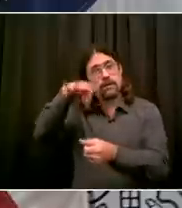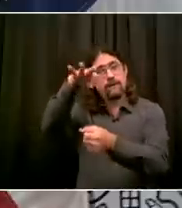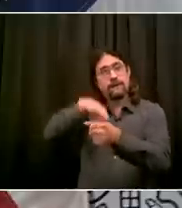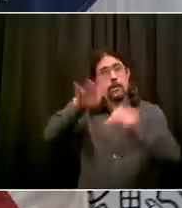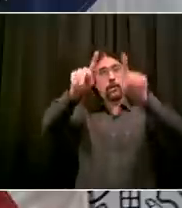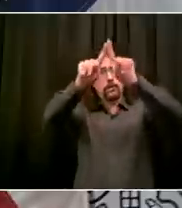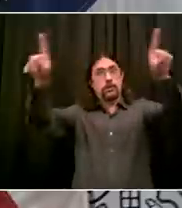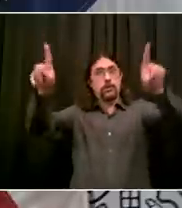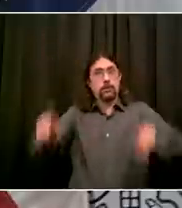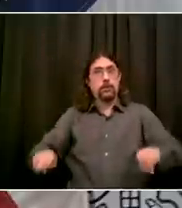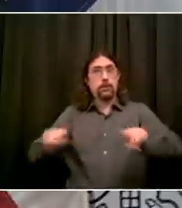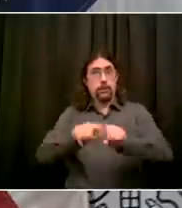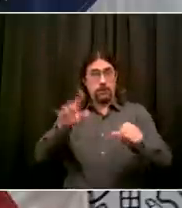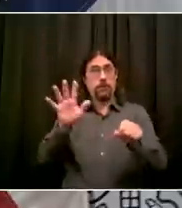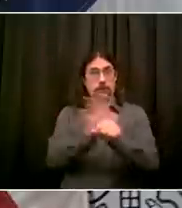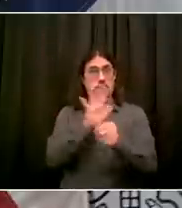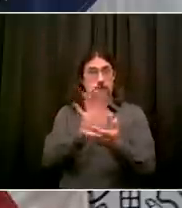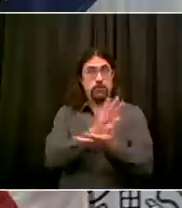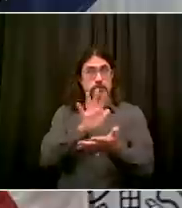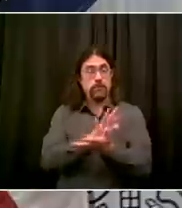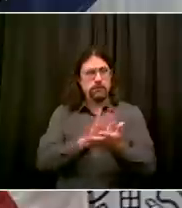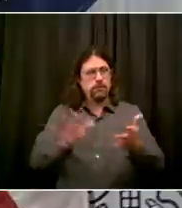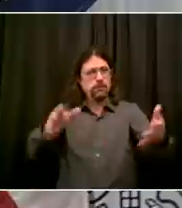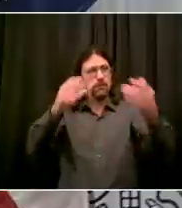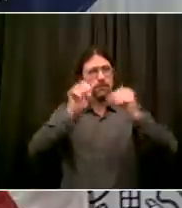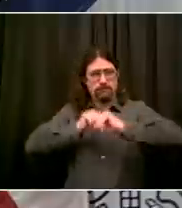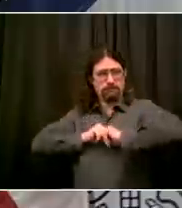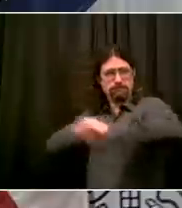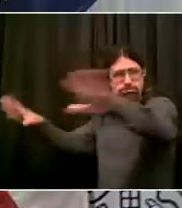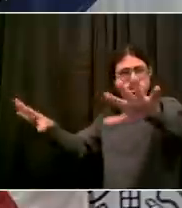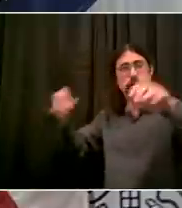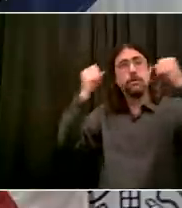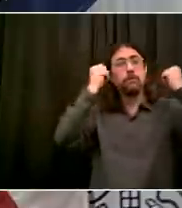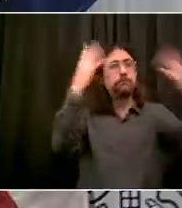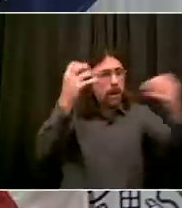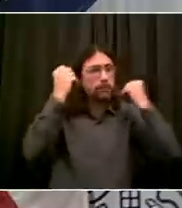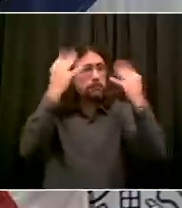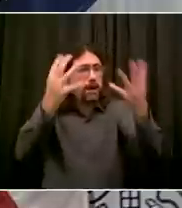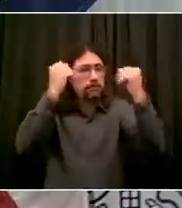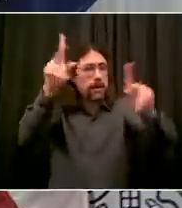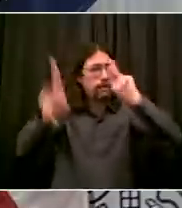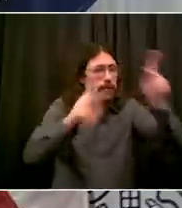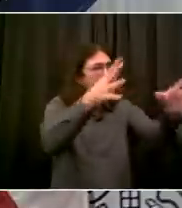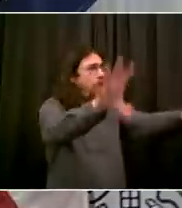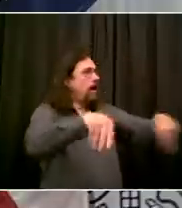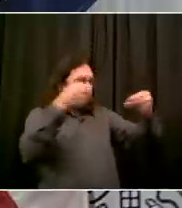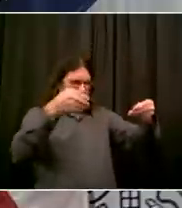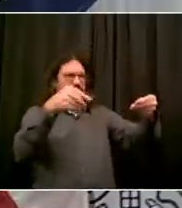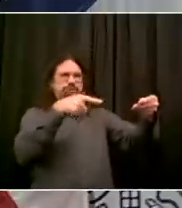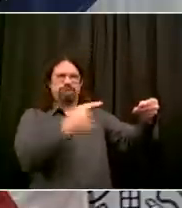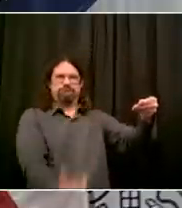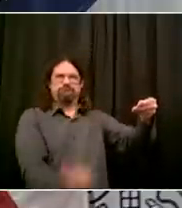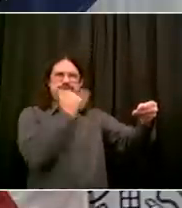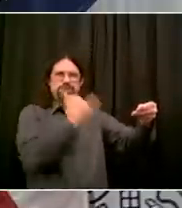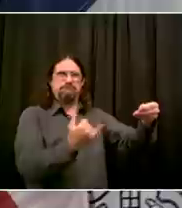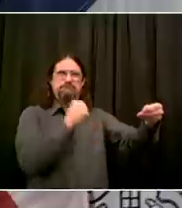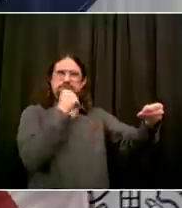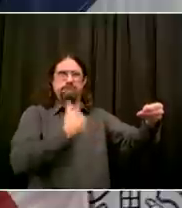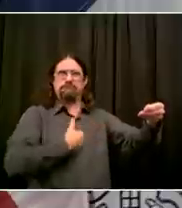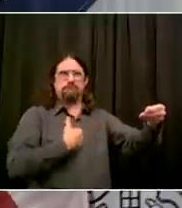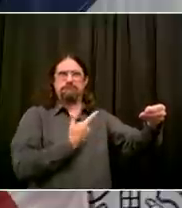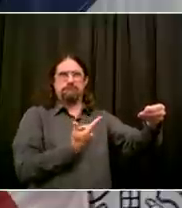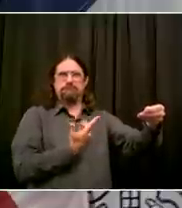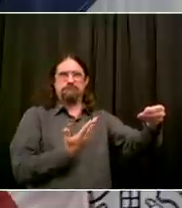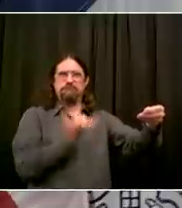to remedy the situation? And what do you think about the governor getting into this fight?